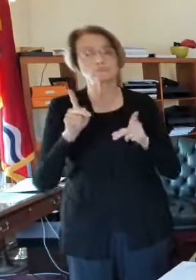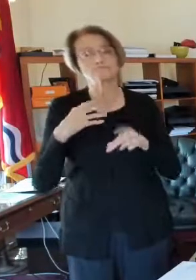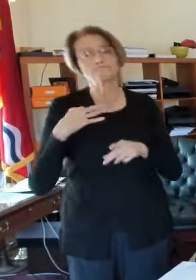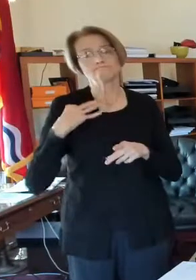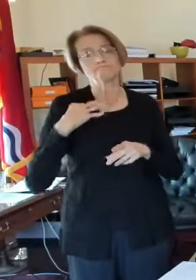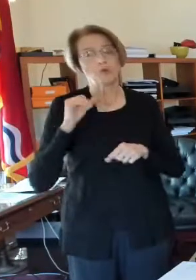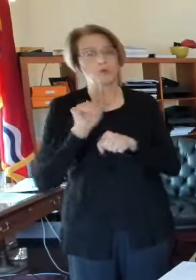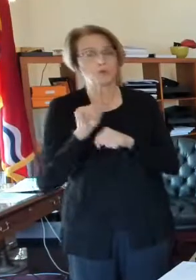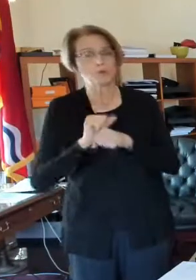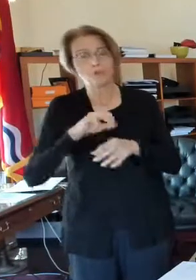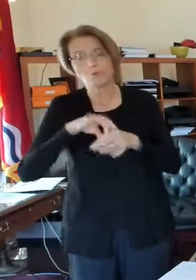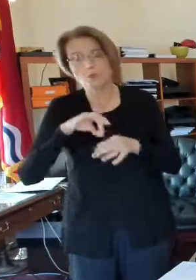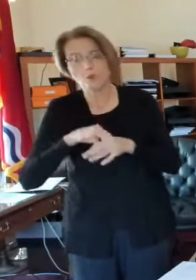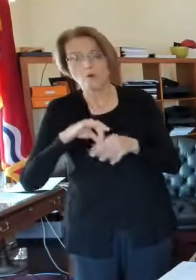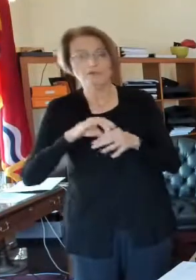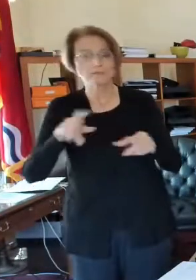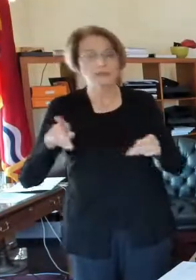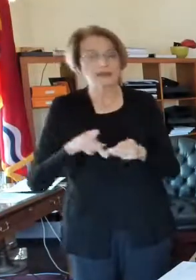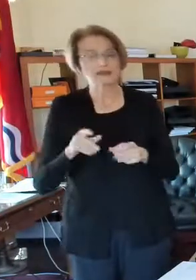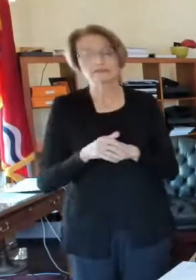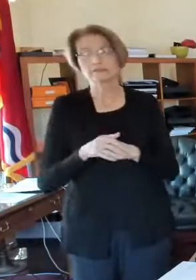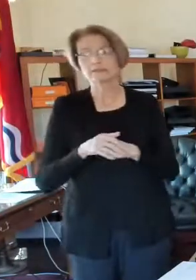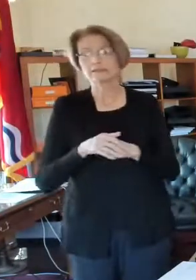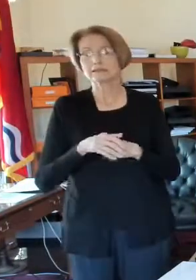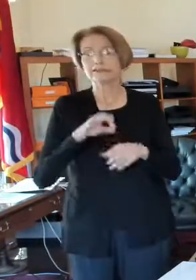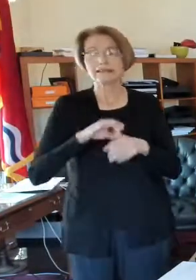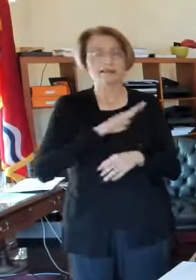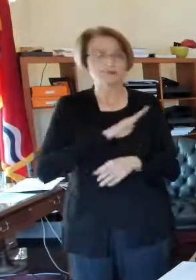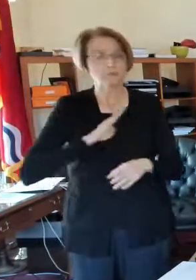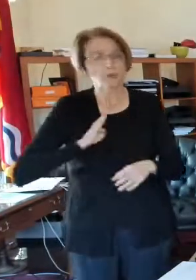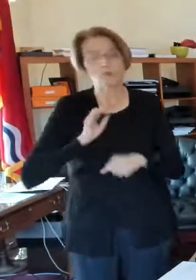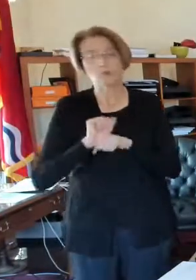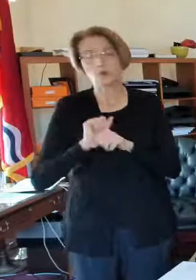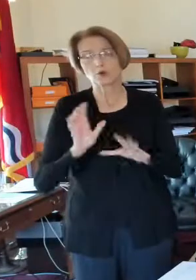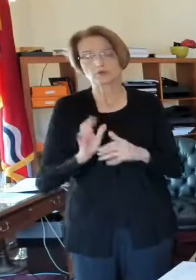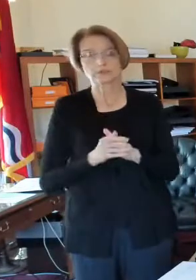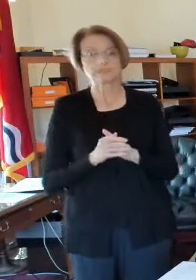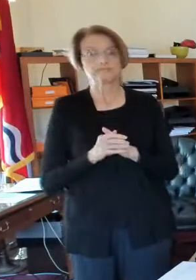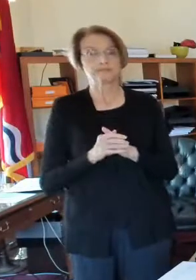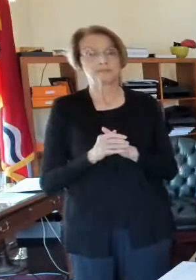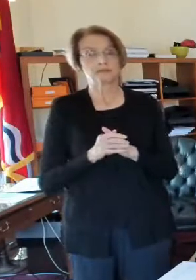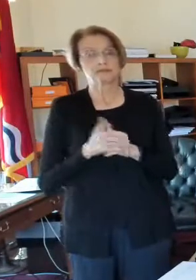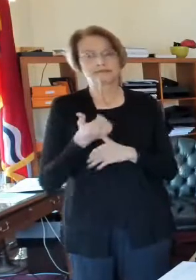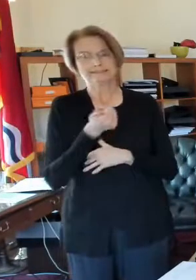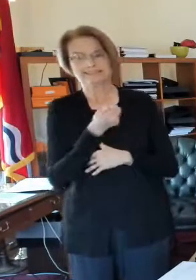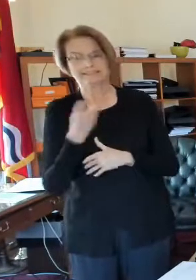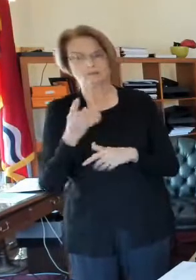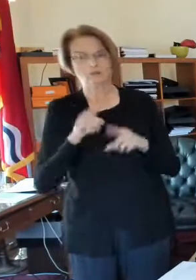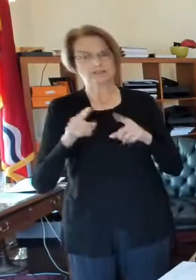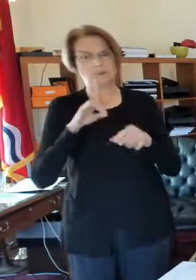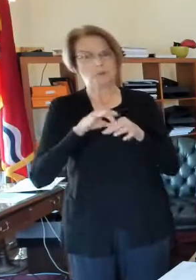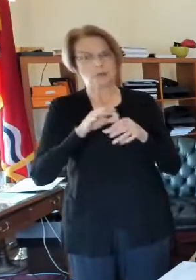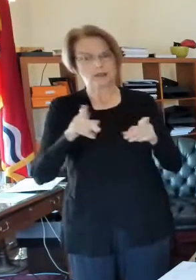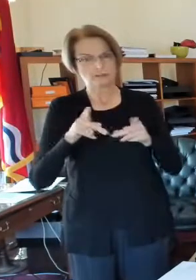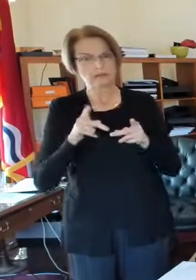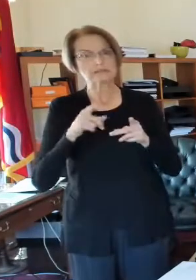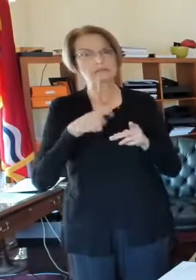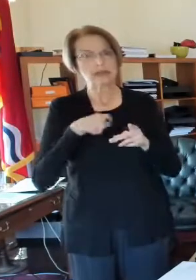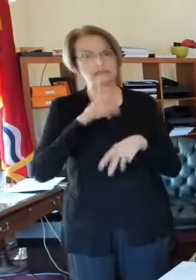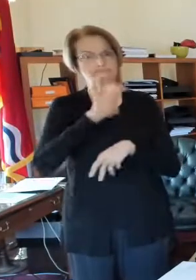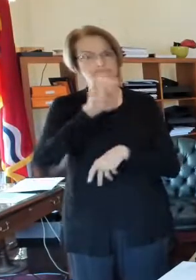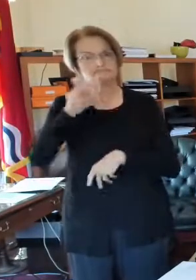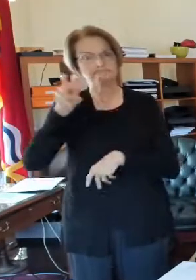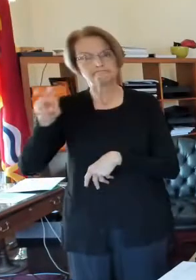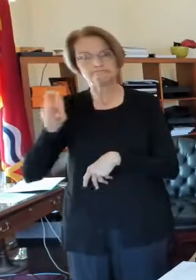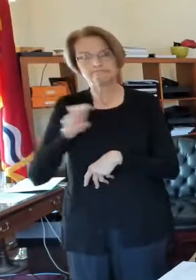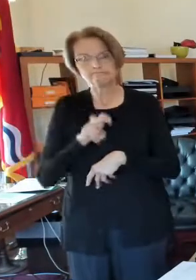yesterday, who worked at the election board. I was out and about at a number of polling places yesterday, just